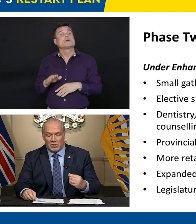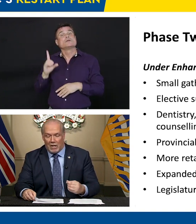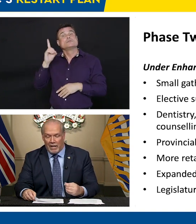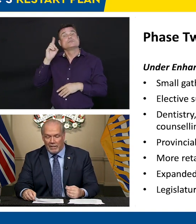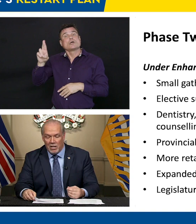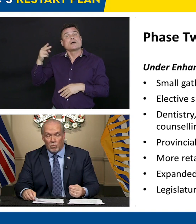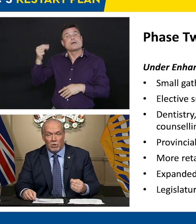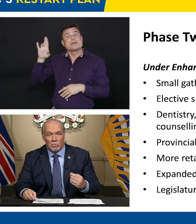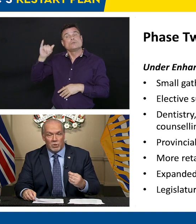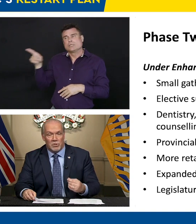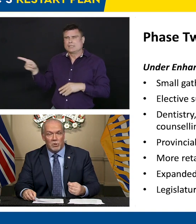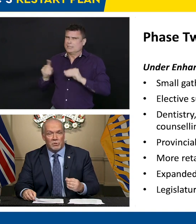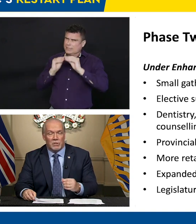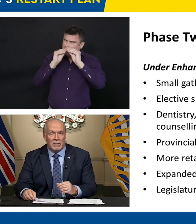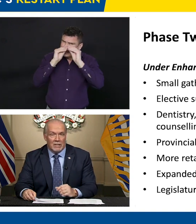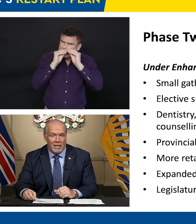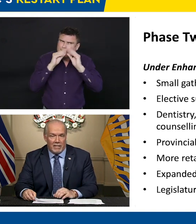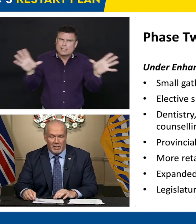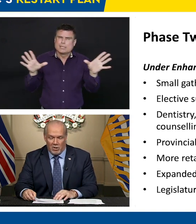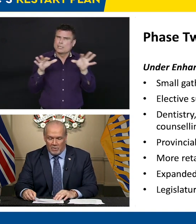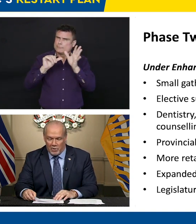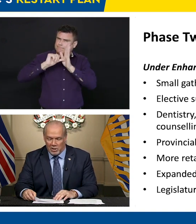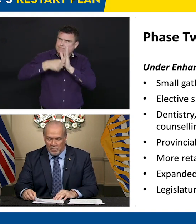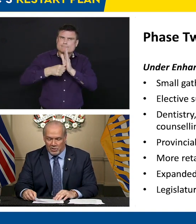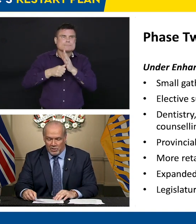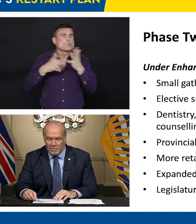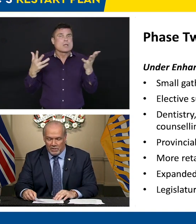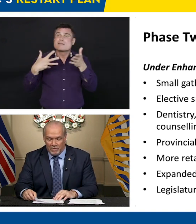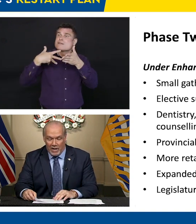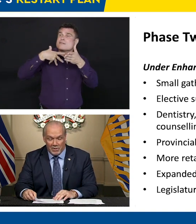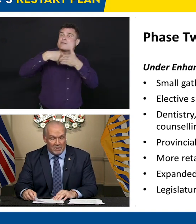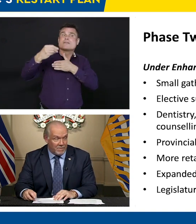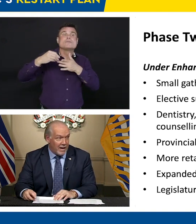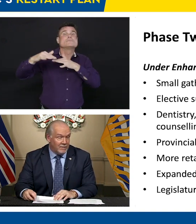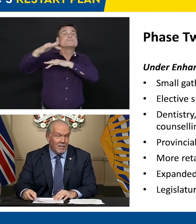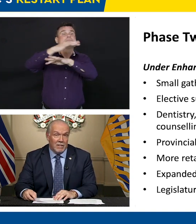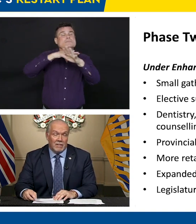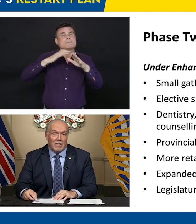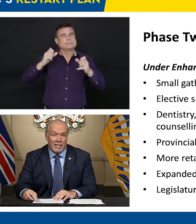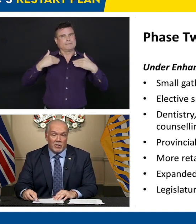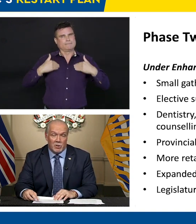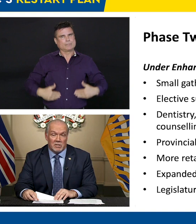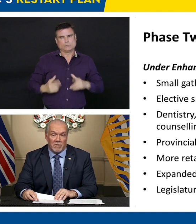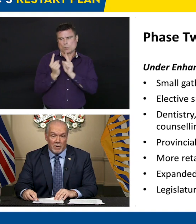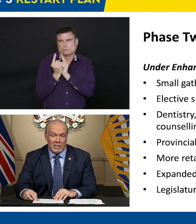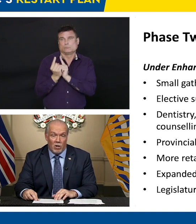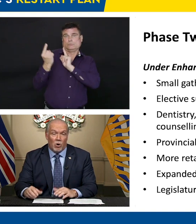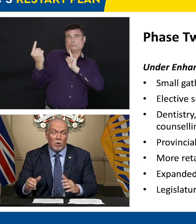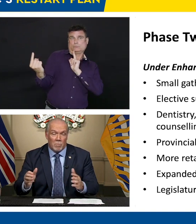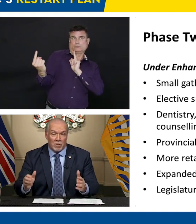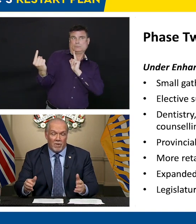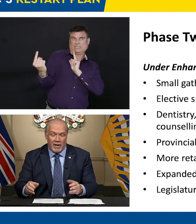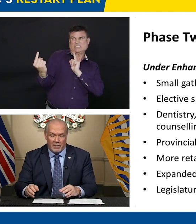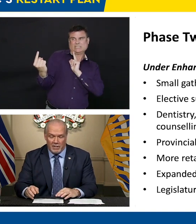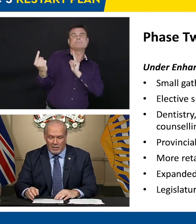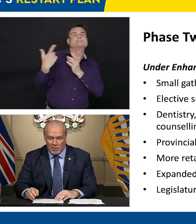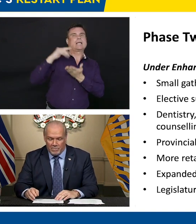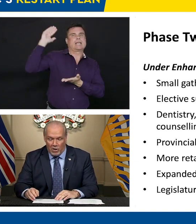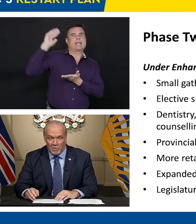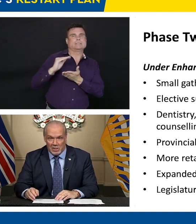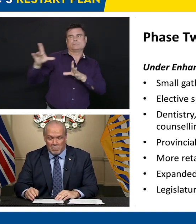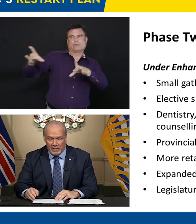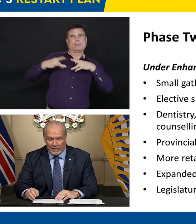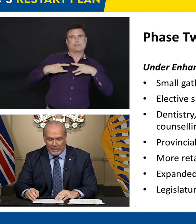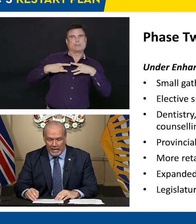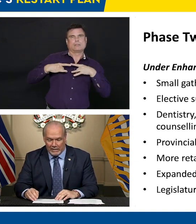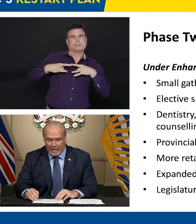outside will reduce the likelihood of transmission of the virus. In fact, the likelihood is very low, provided you